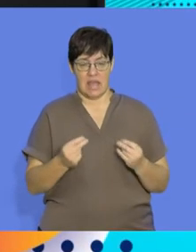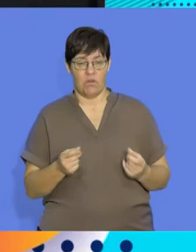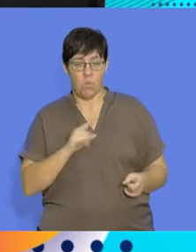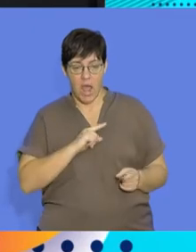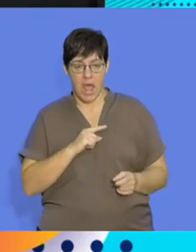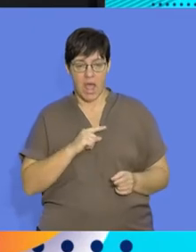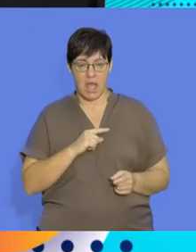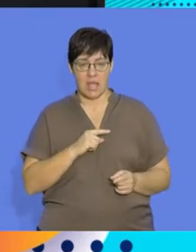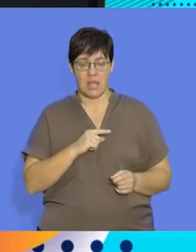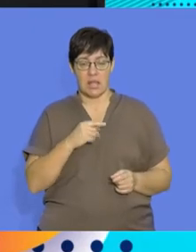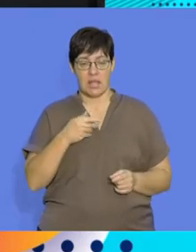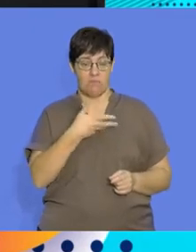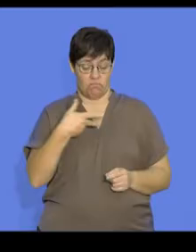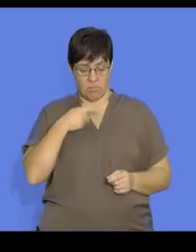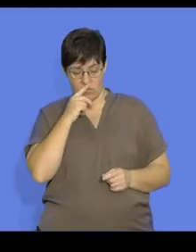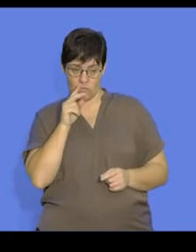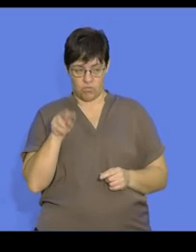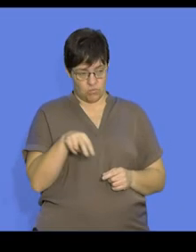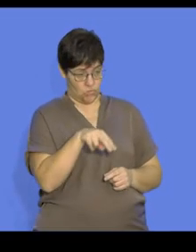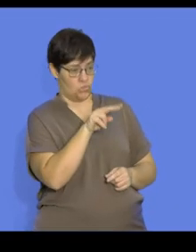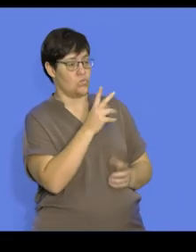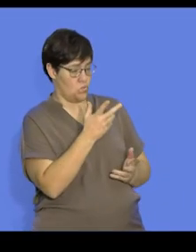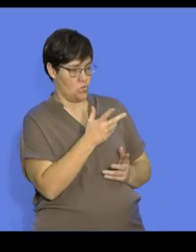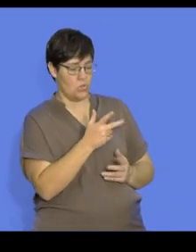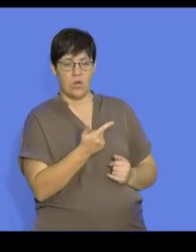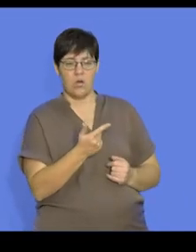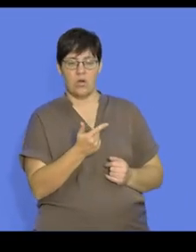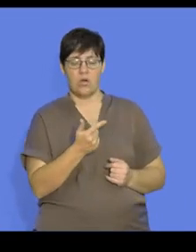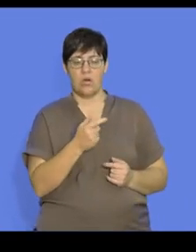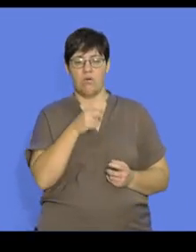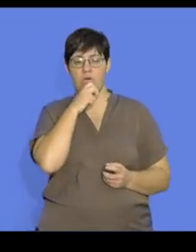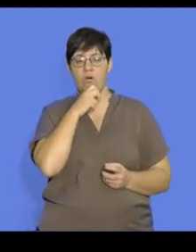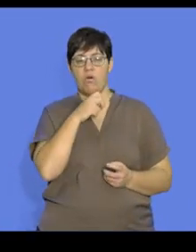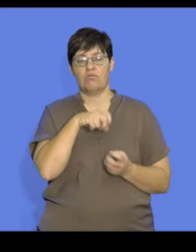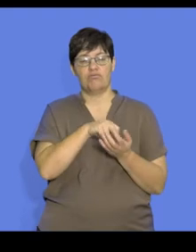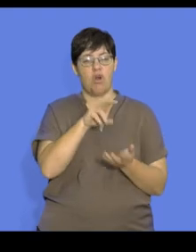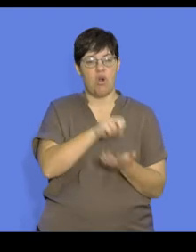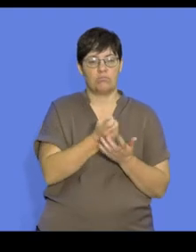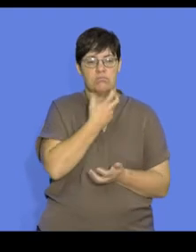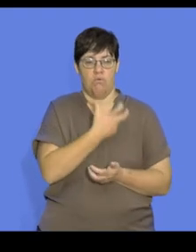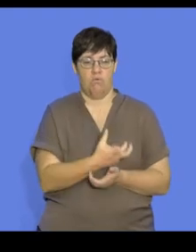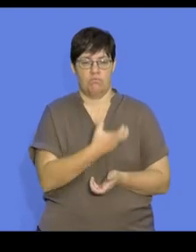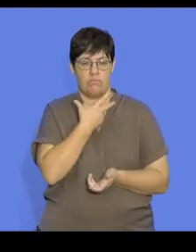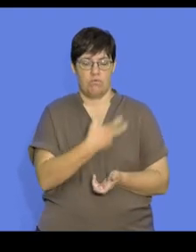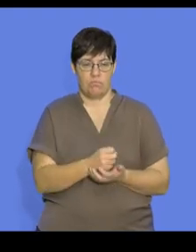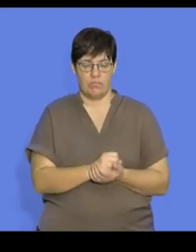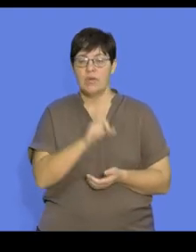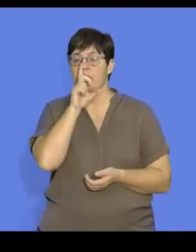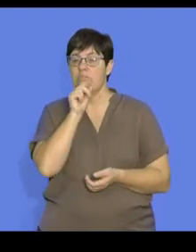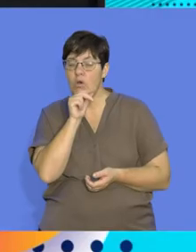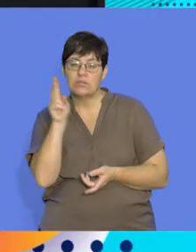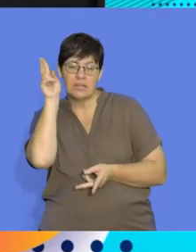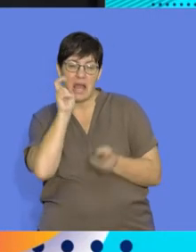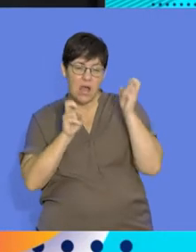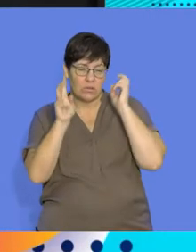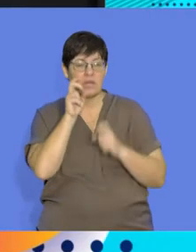to attract the females. If we think of frogs and how they croak, if we think of birds and the sounds that they make, those are